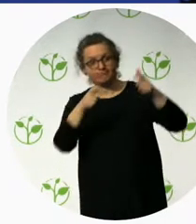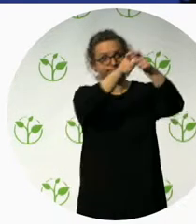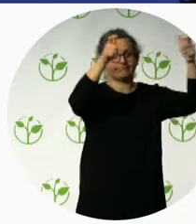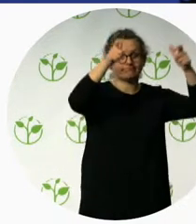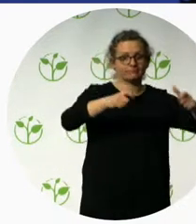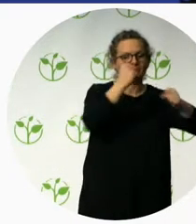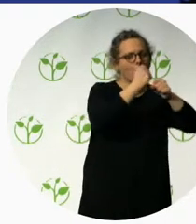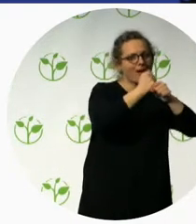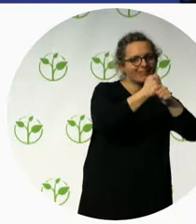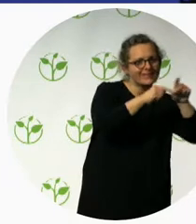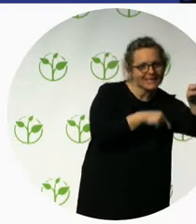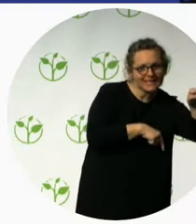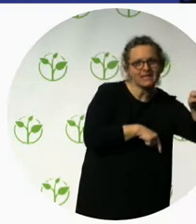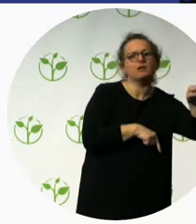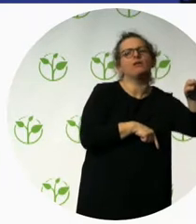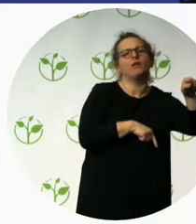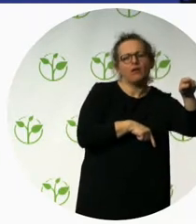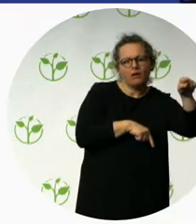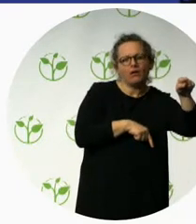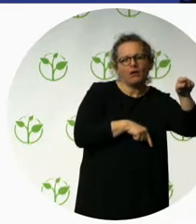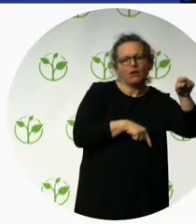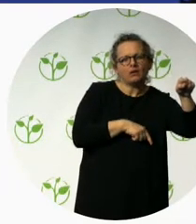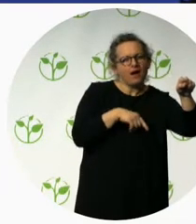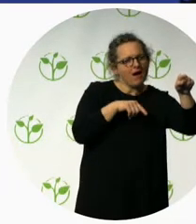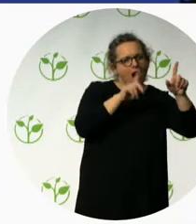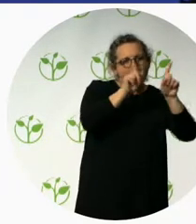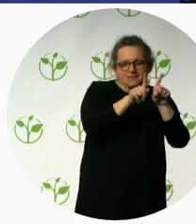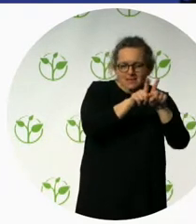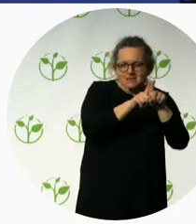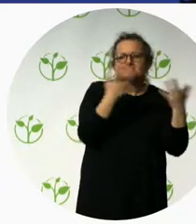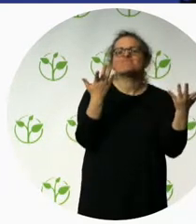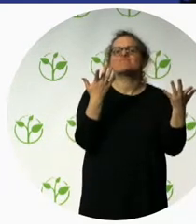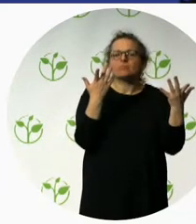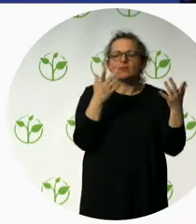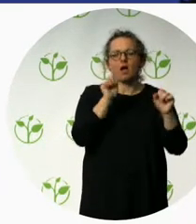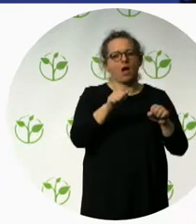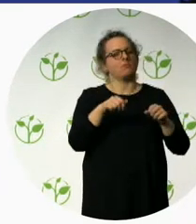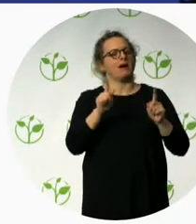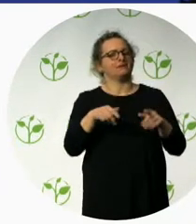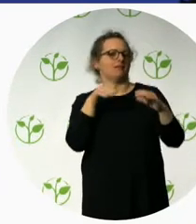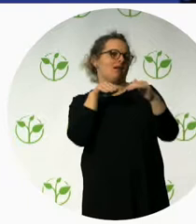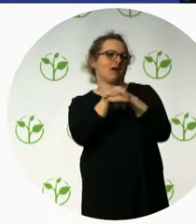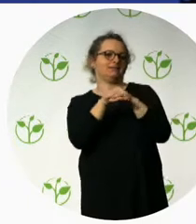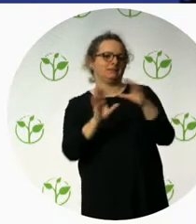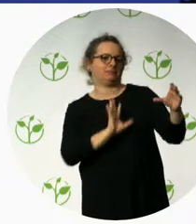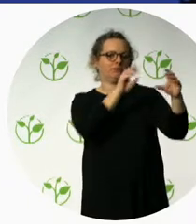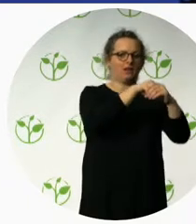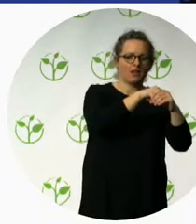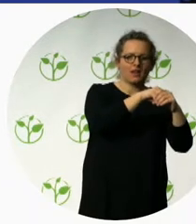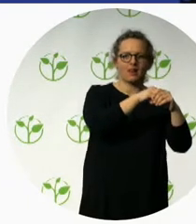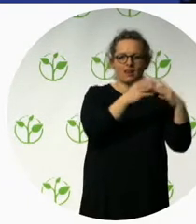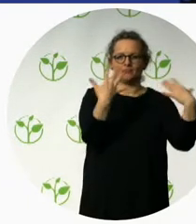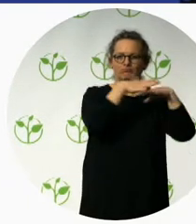in all Europe, mainly in Italy, Spain, and France at the beginning, in partnership with Costa. It's a project, Costa Cruises,